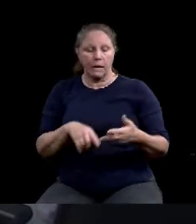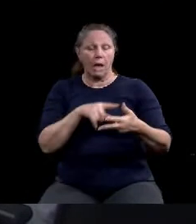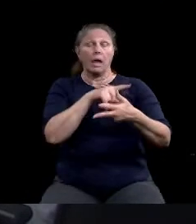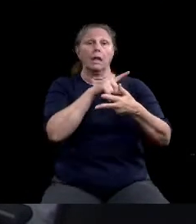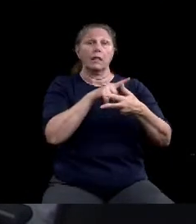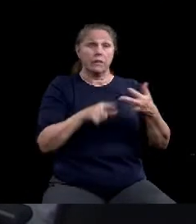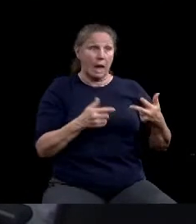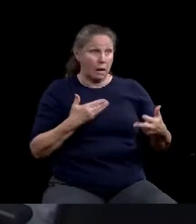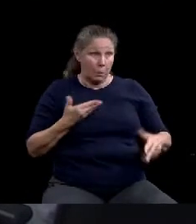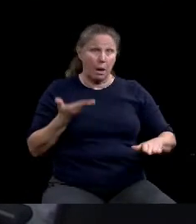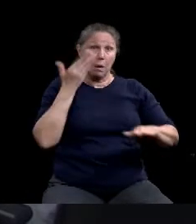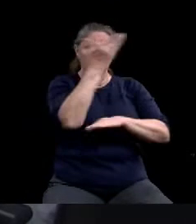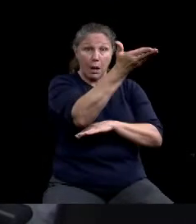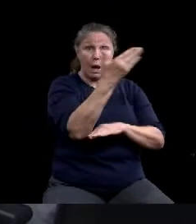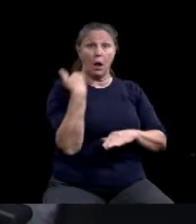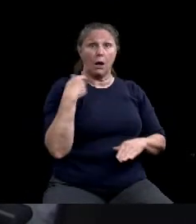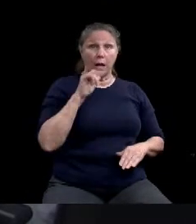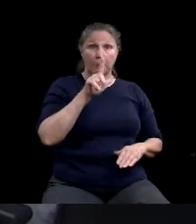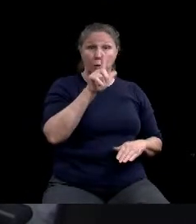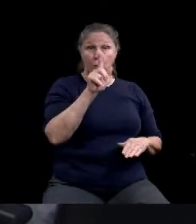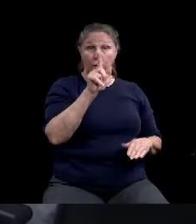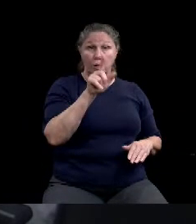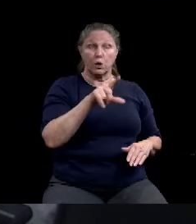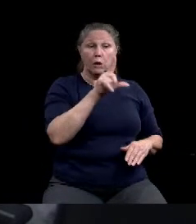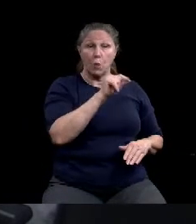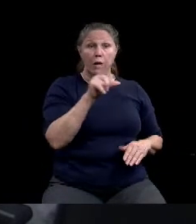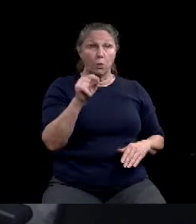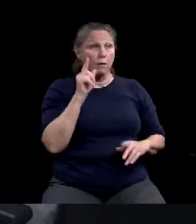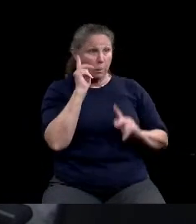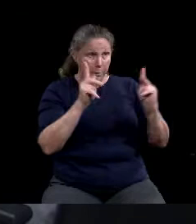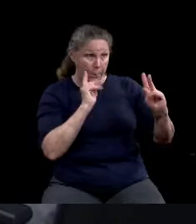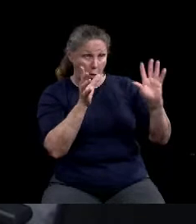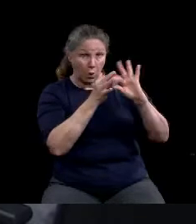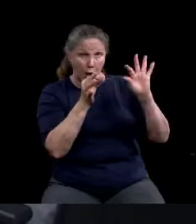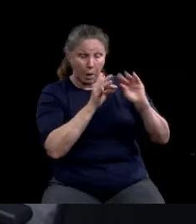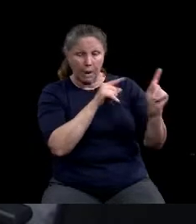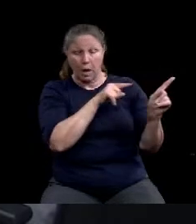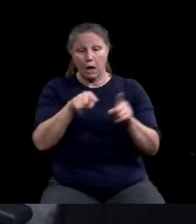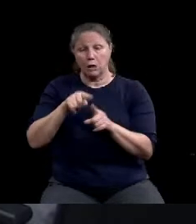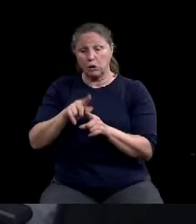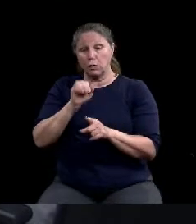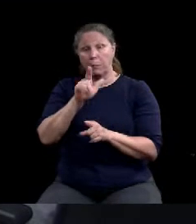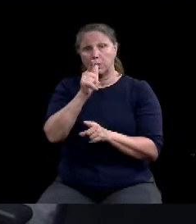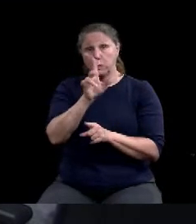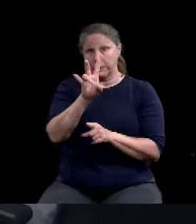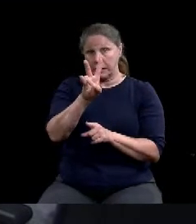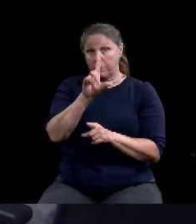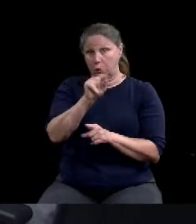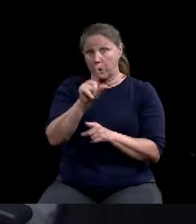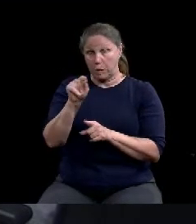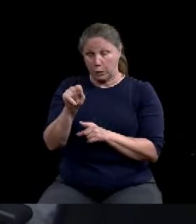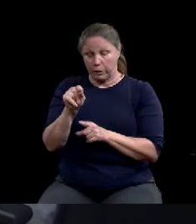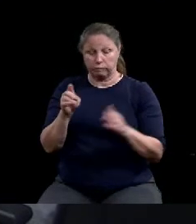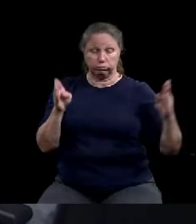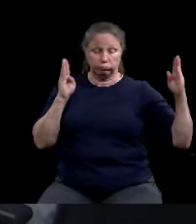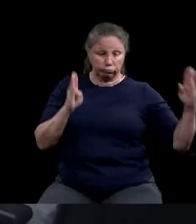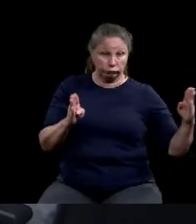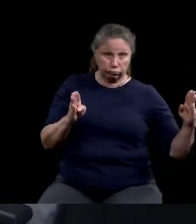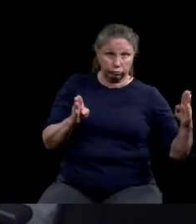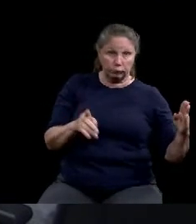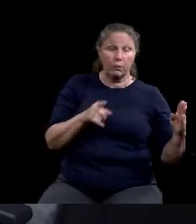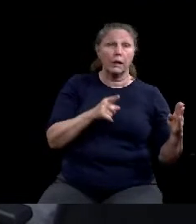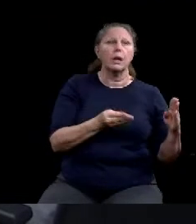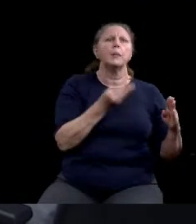2020 through April 27, 2020. Notice was placed in a non-legal section of the Waco Tribune